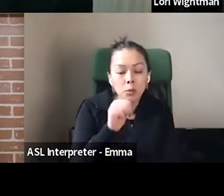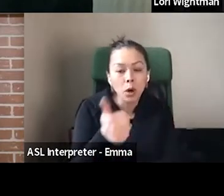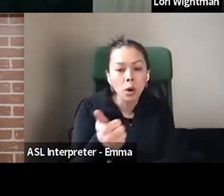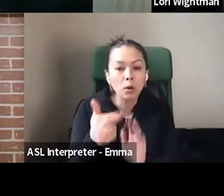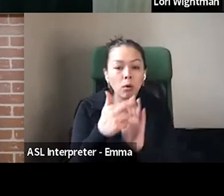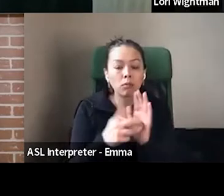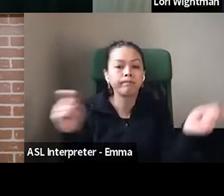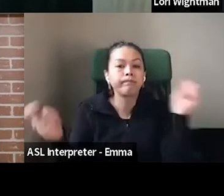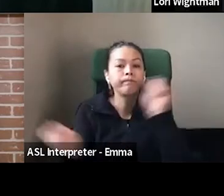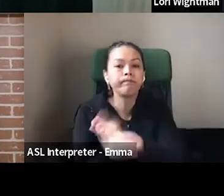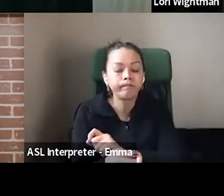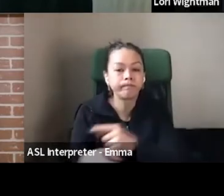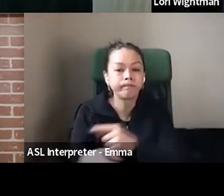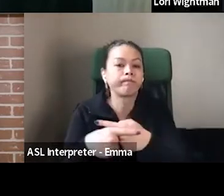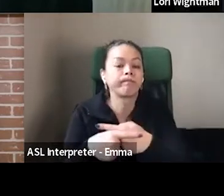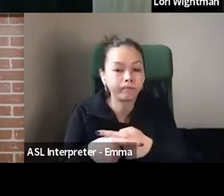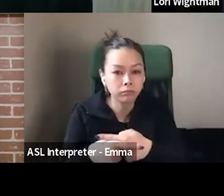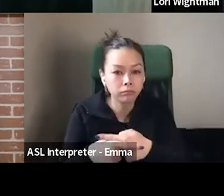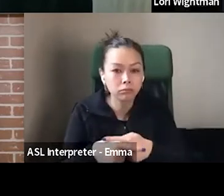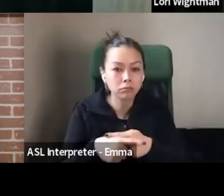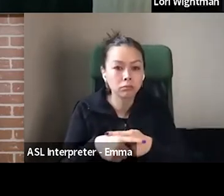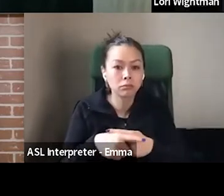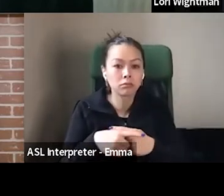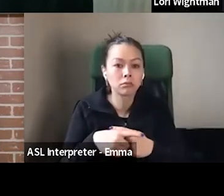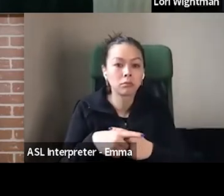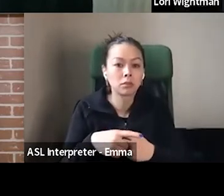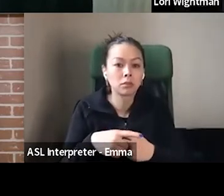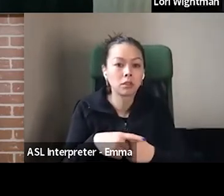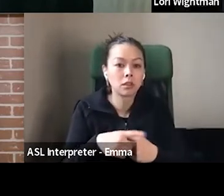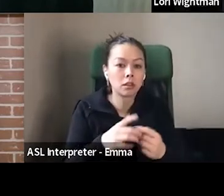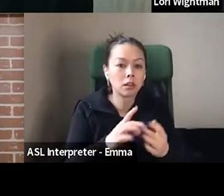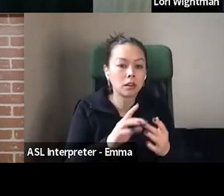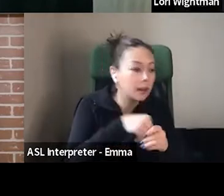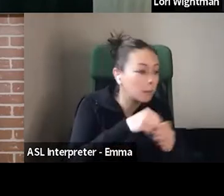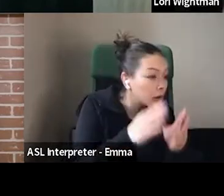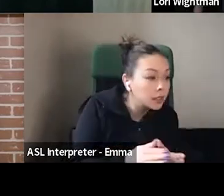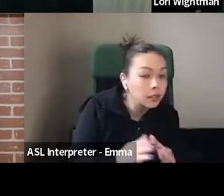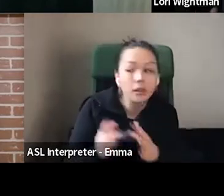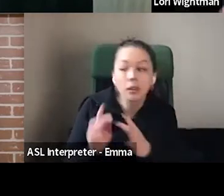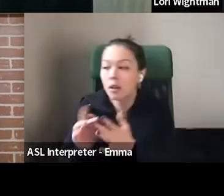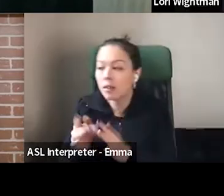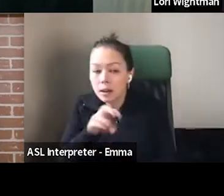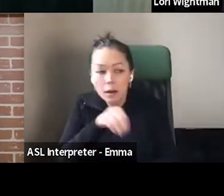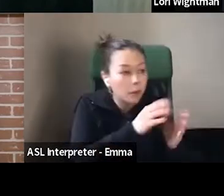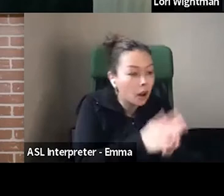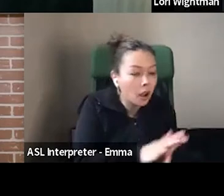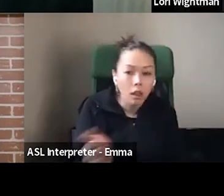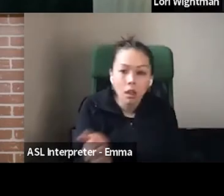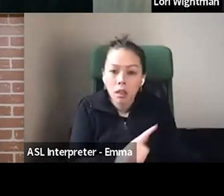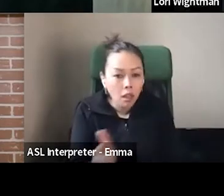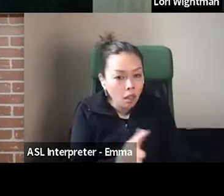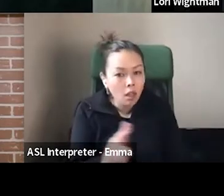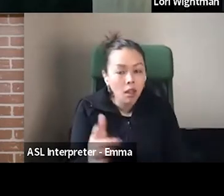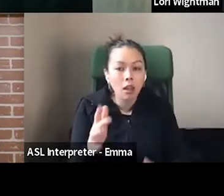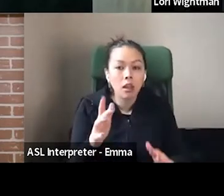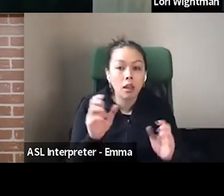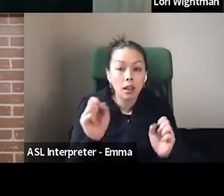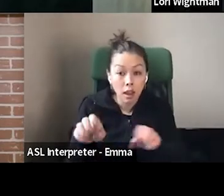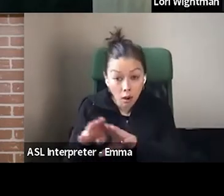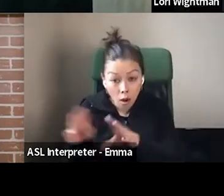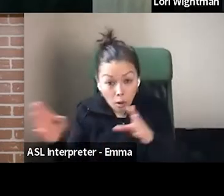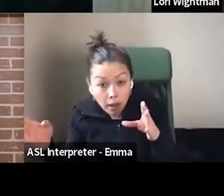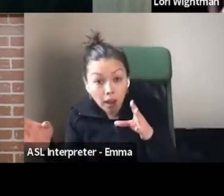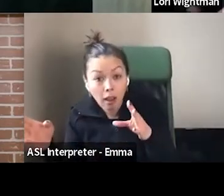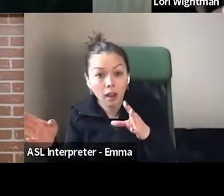know, in-person book clubs. So, okay, we'll do virtual. We were, you know, then we can open up, but we can only have a few people in the